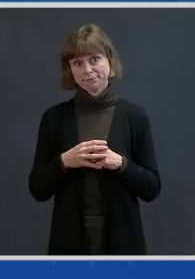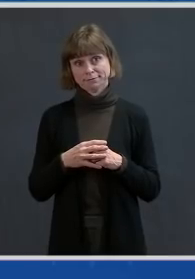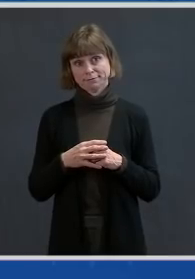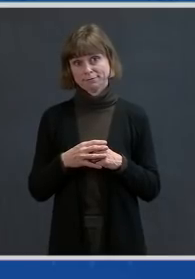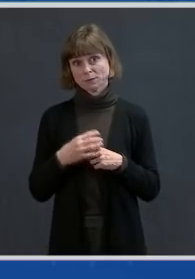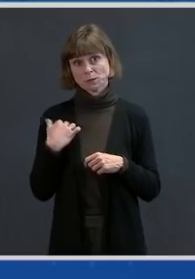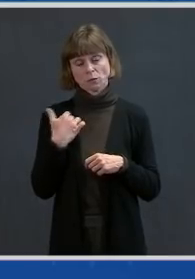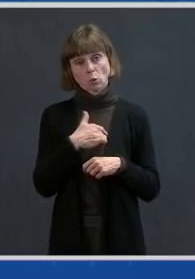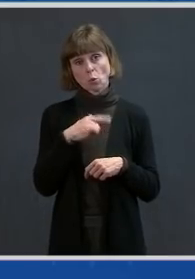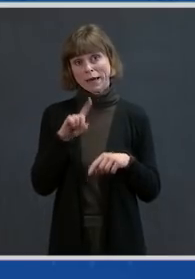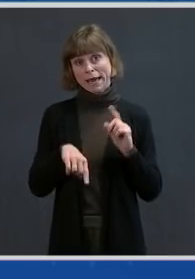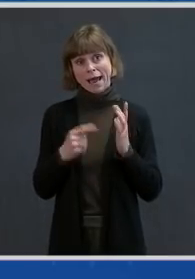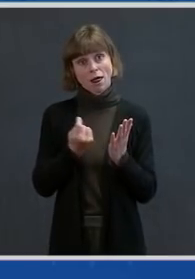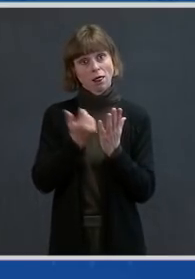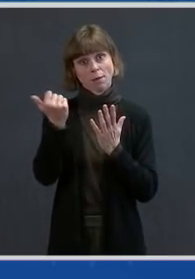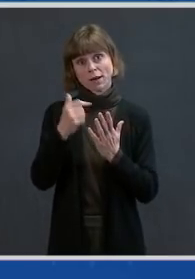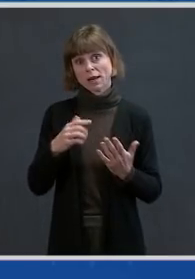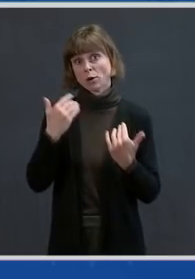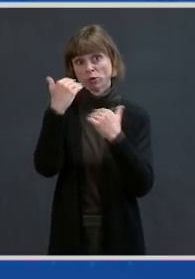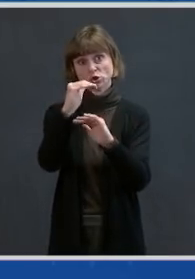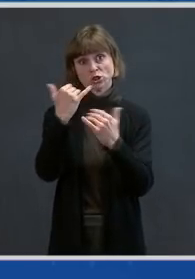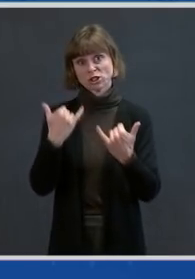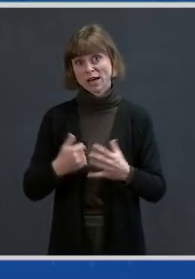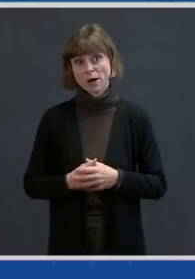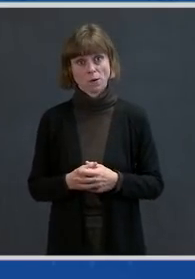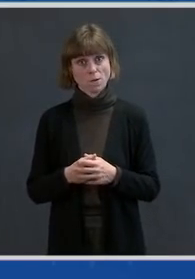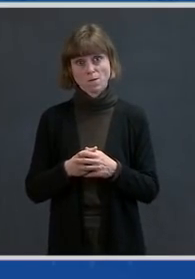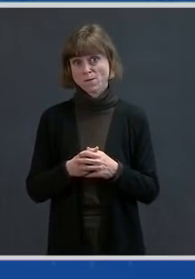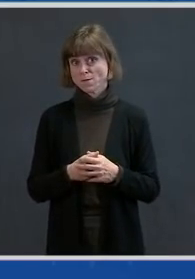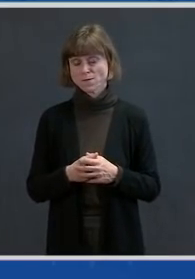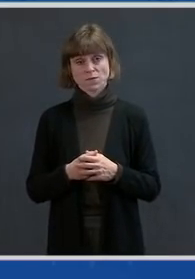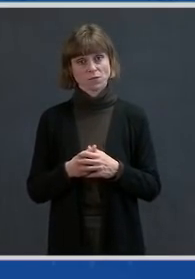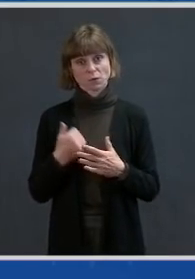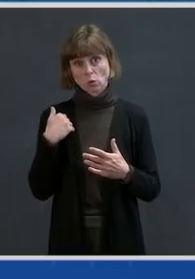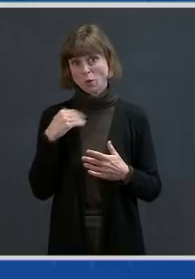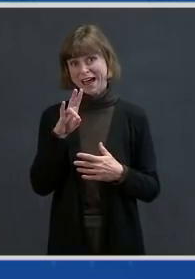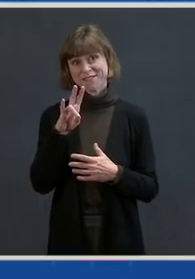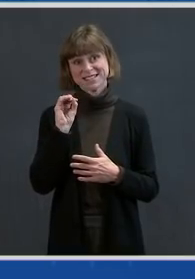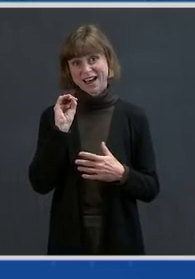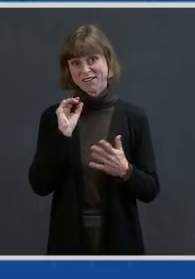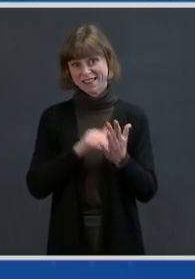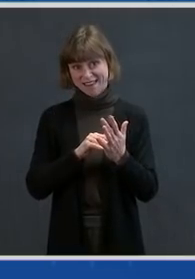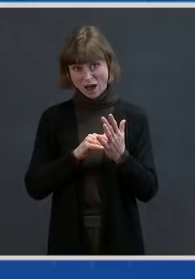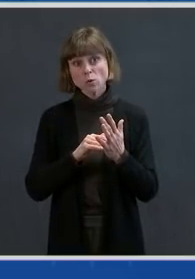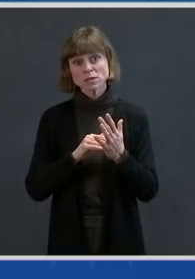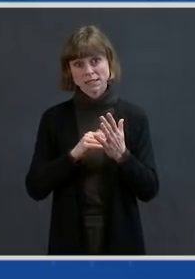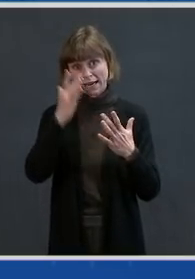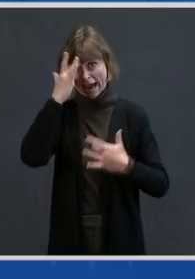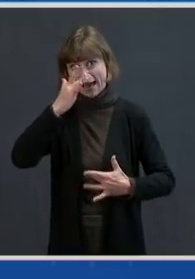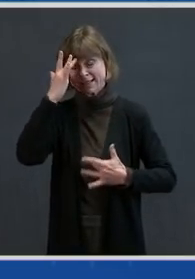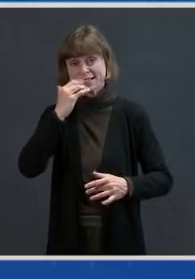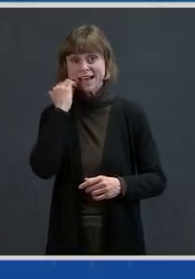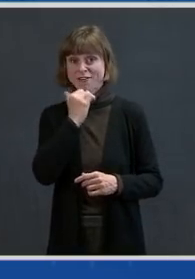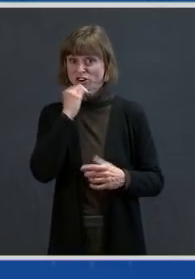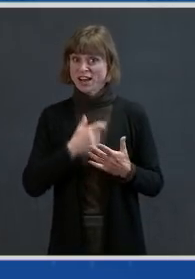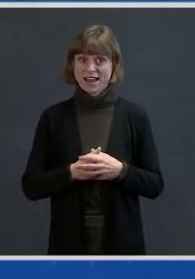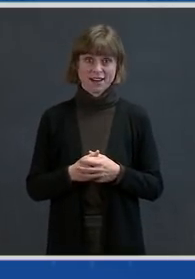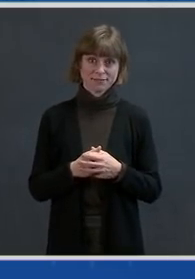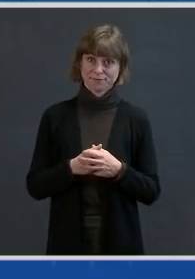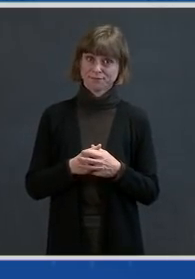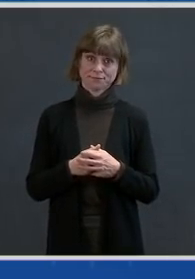restrictions right now. If we level off at a level of 70,000 cases a day, we are just at the level where